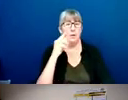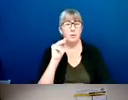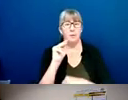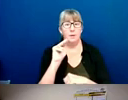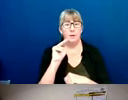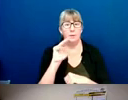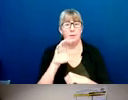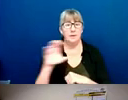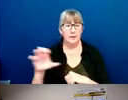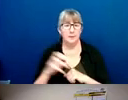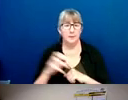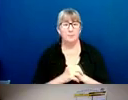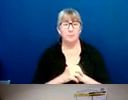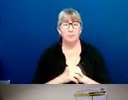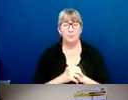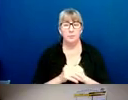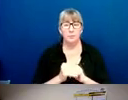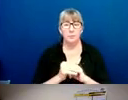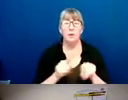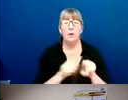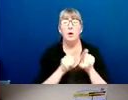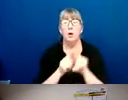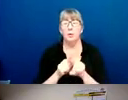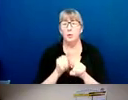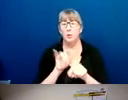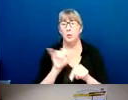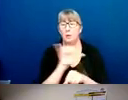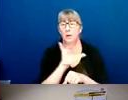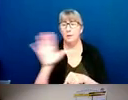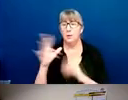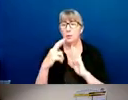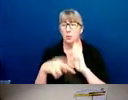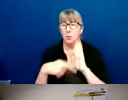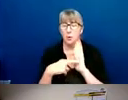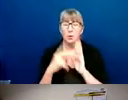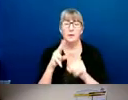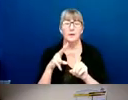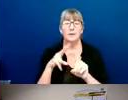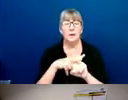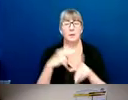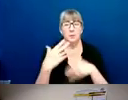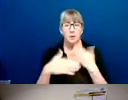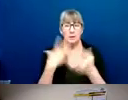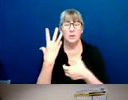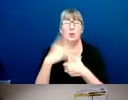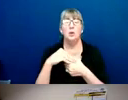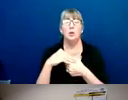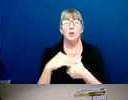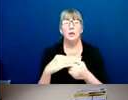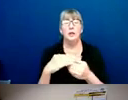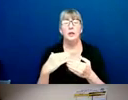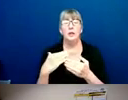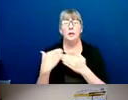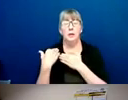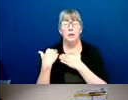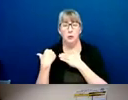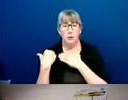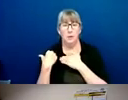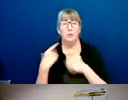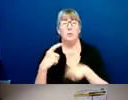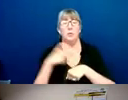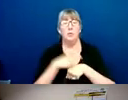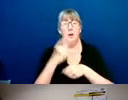It also outlines CPD's role in the assignment process, including the duty to timely communicate with the complainant